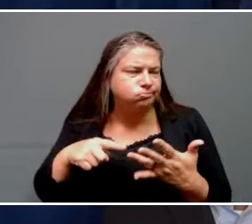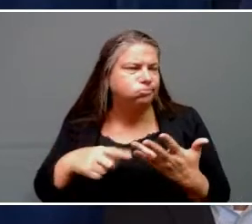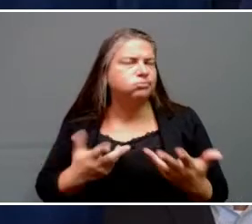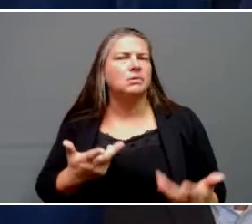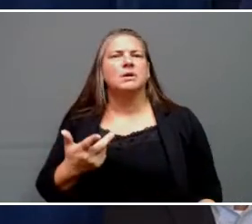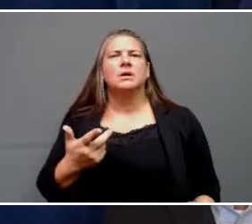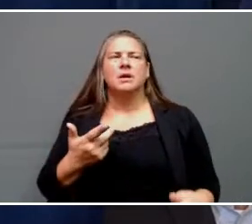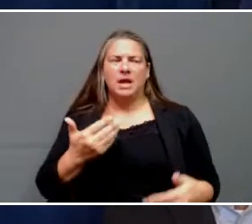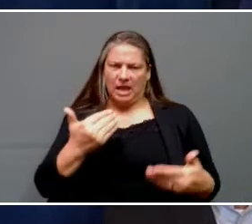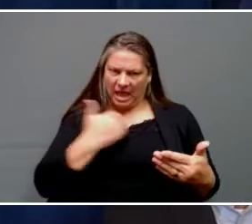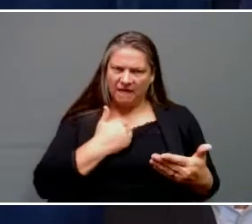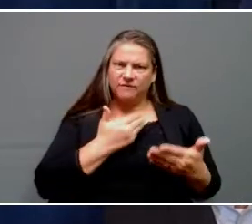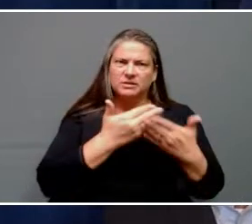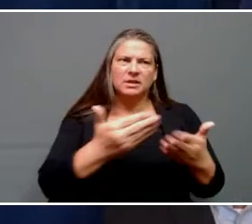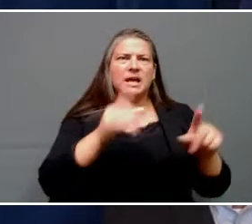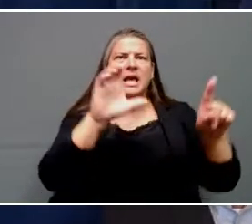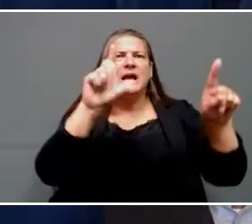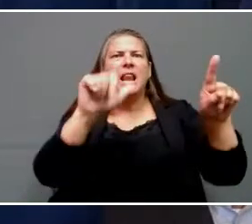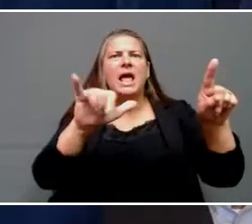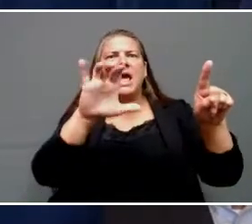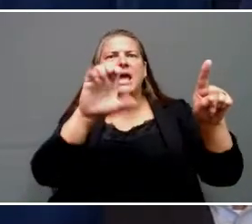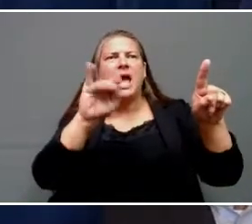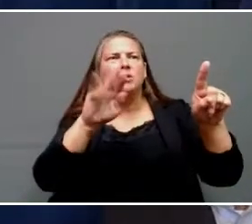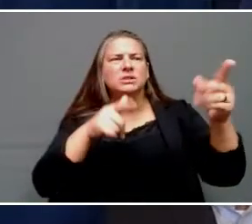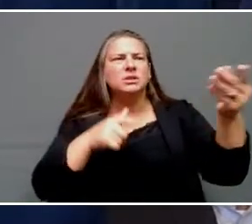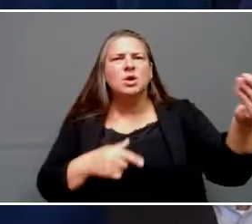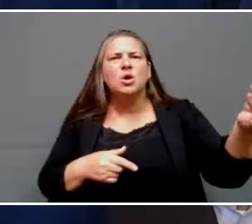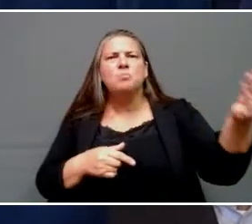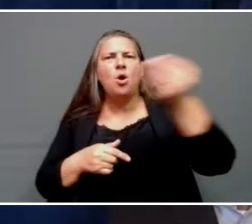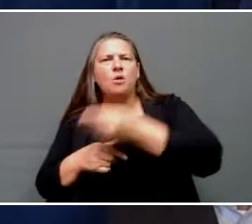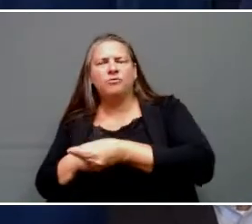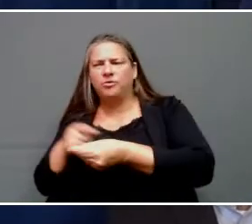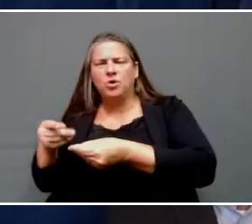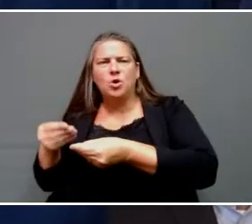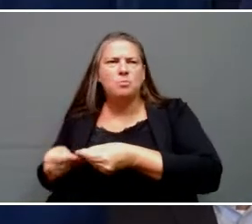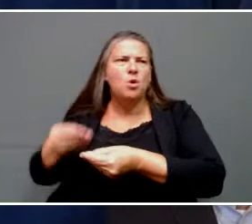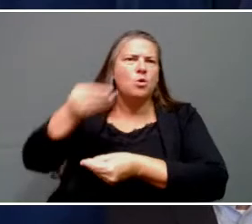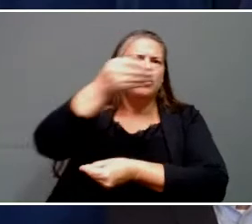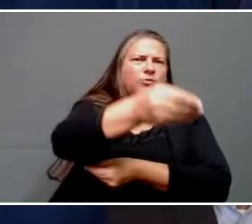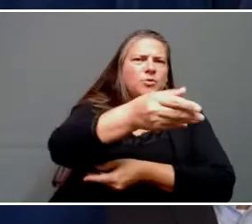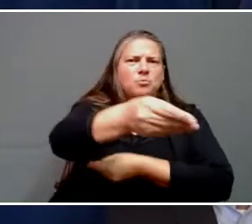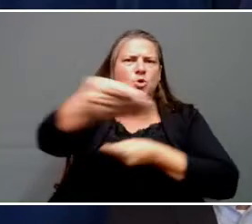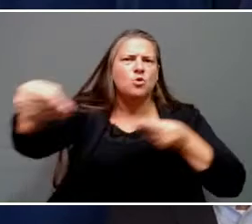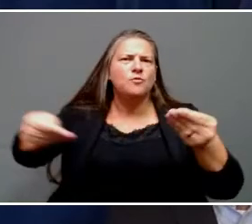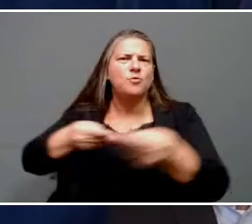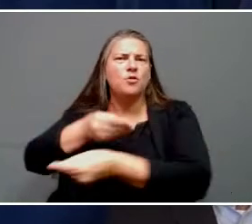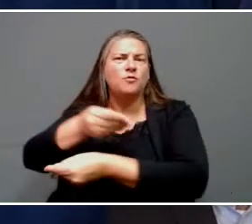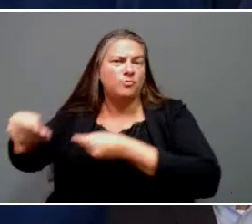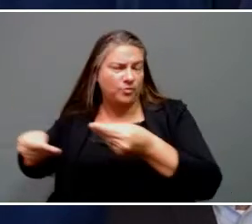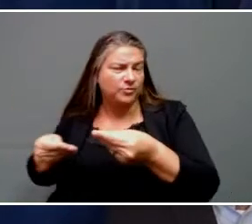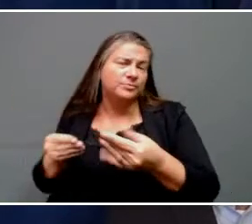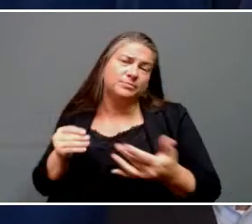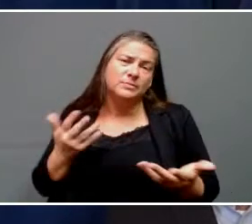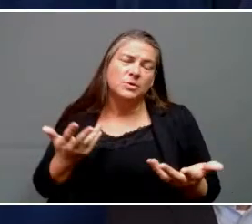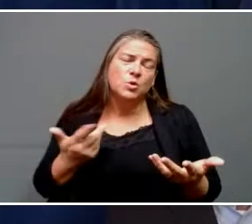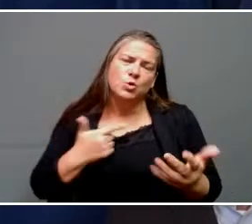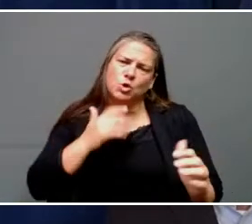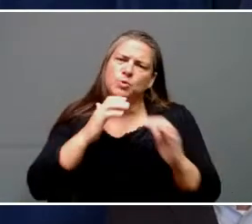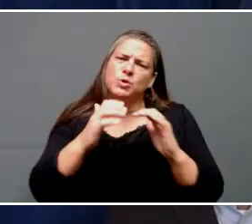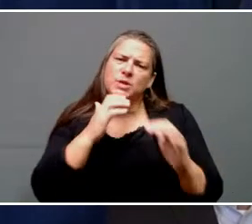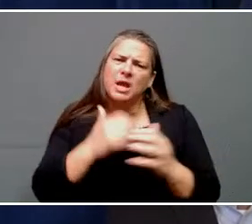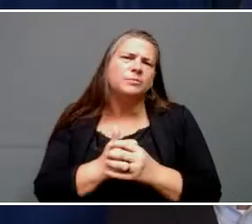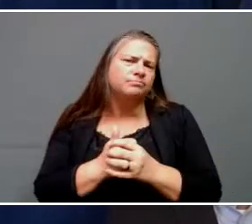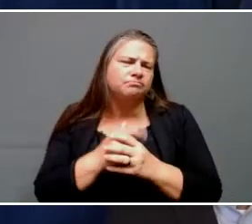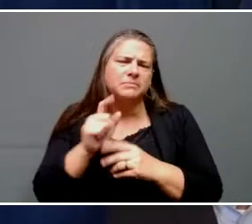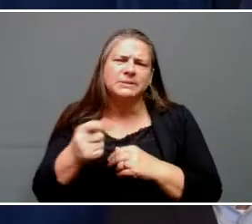supply in Clay County or vice versa, and that type of communication has gone on. Understanding the depth and the breadth